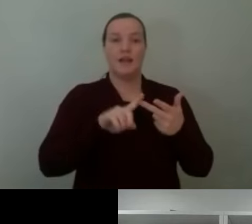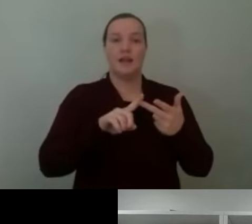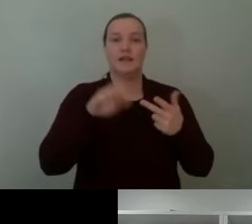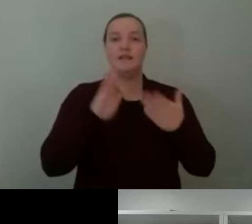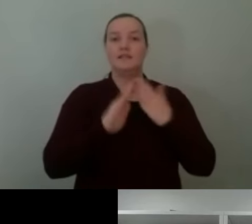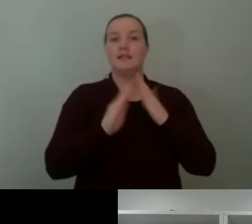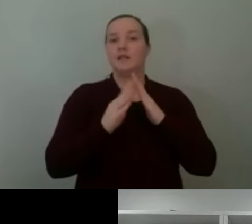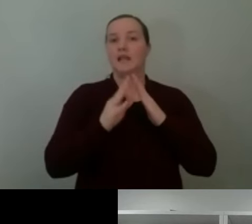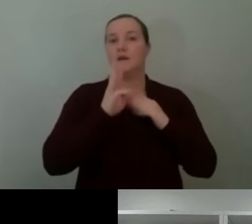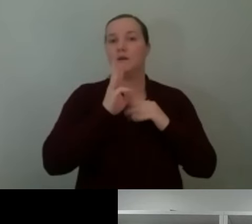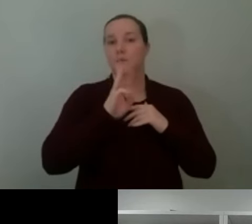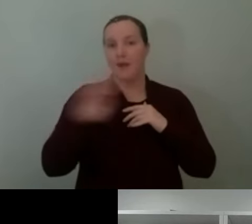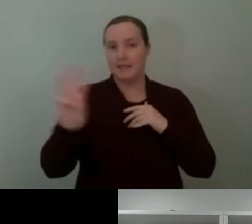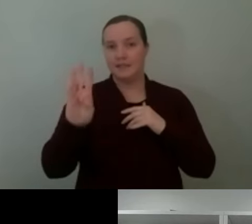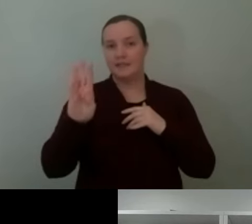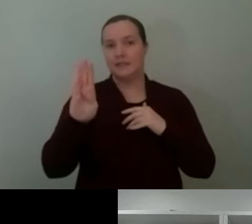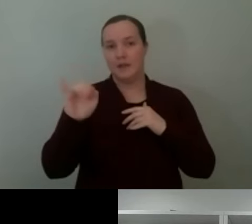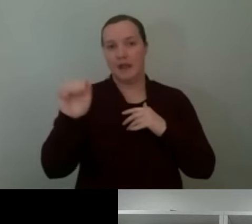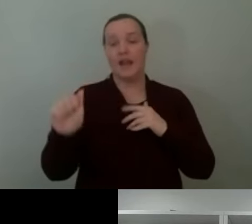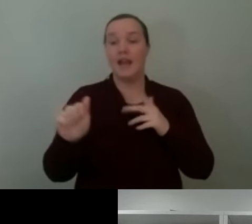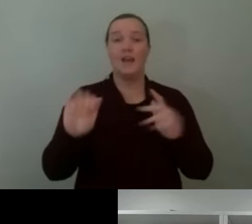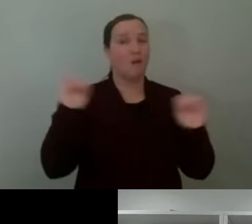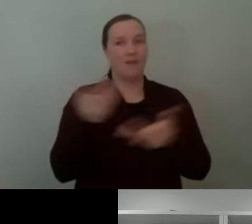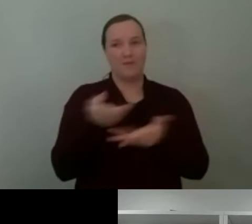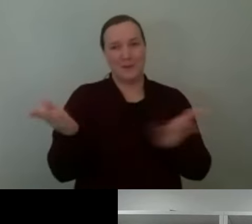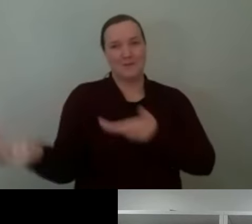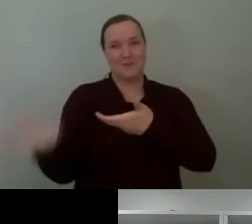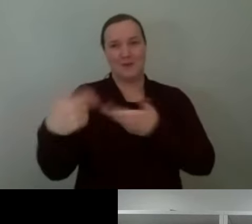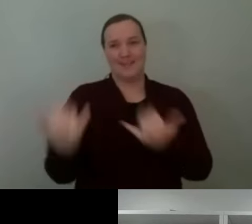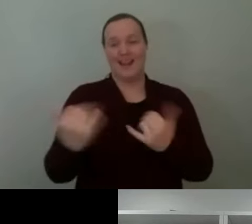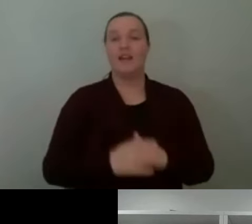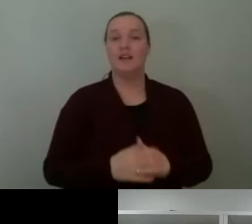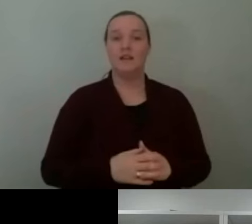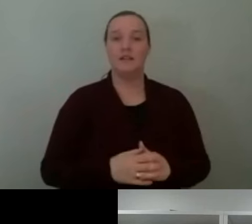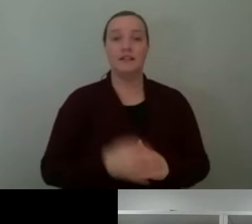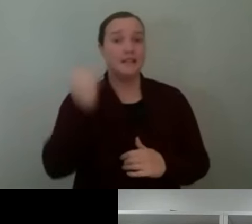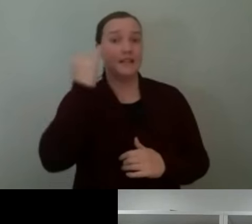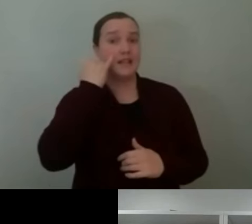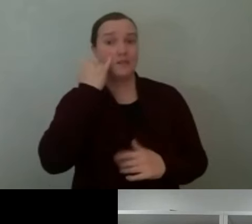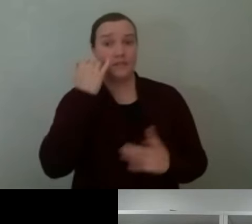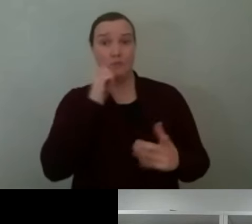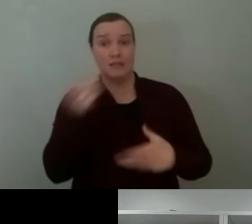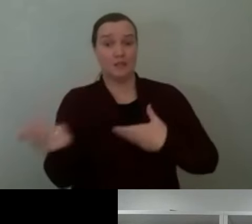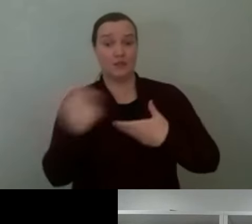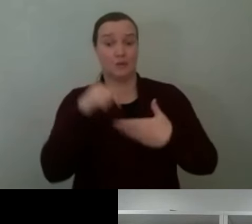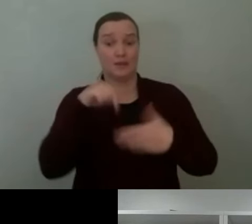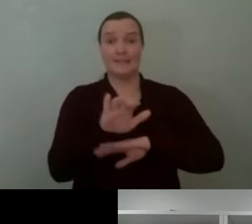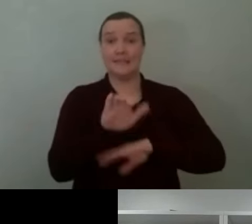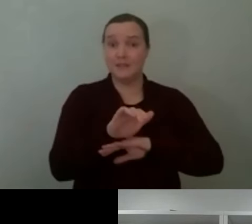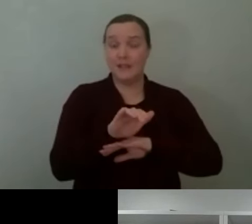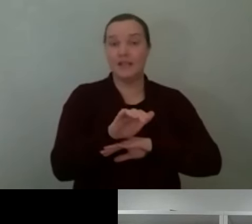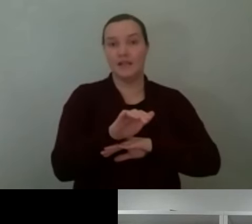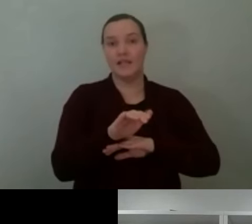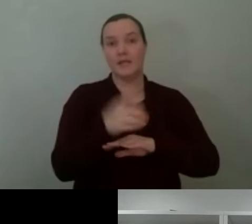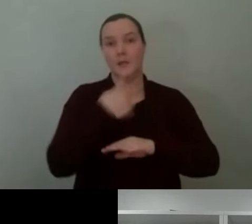and for all of you for joining us here today for those who weren't able to join us this evening a recording of the event will be made